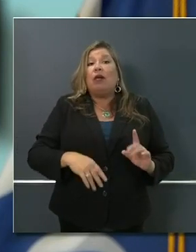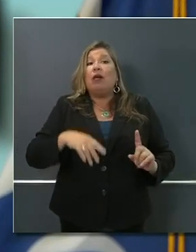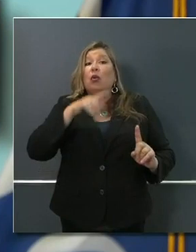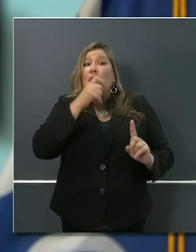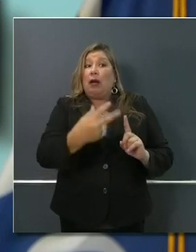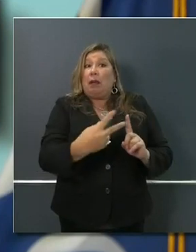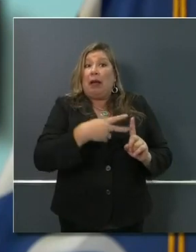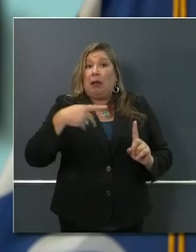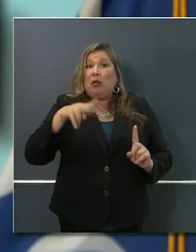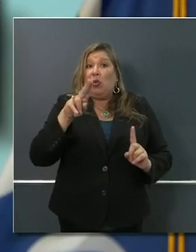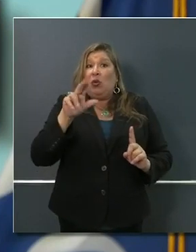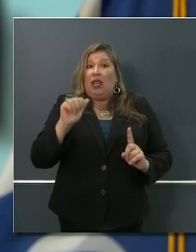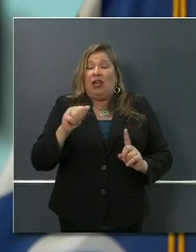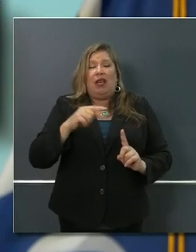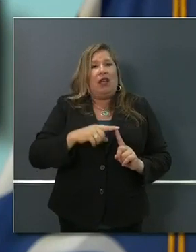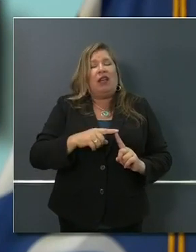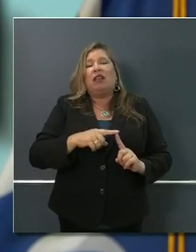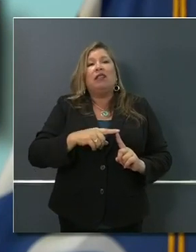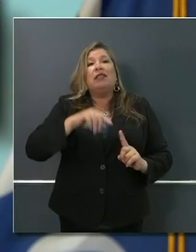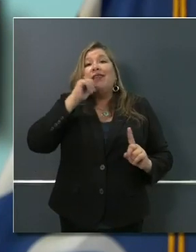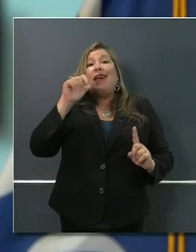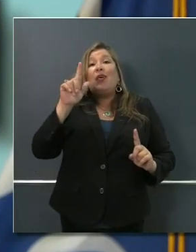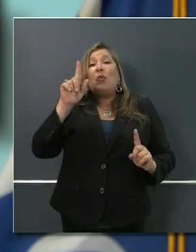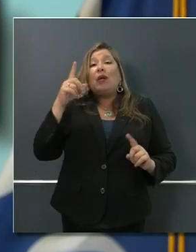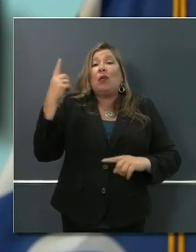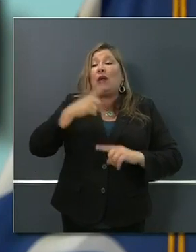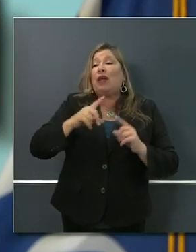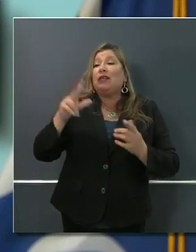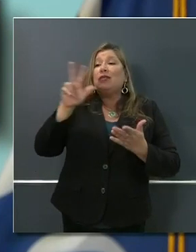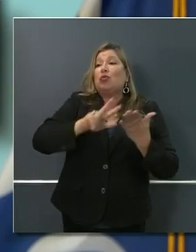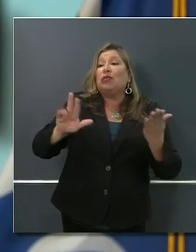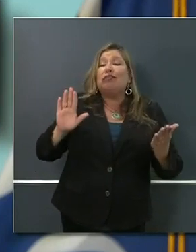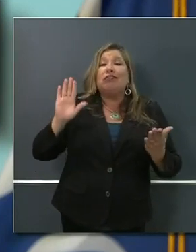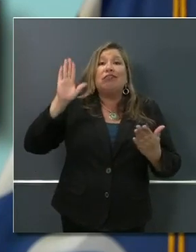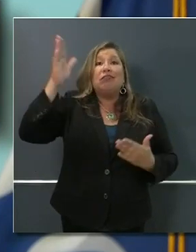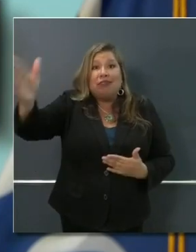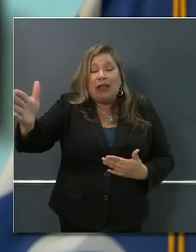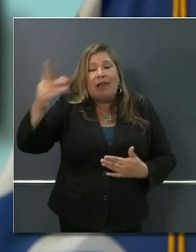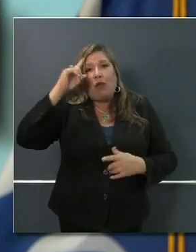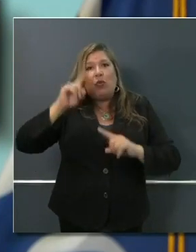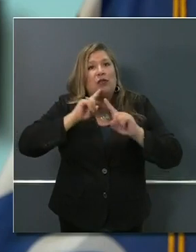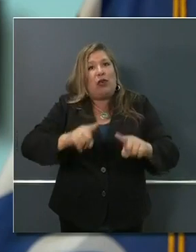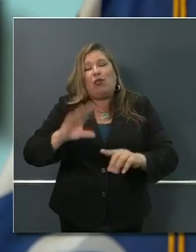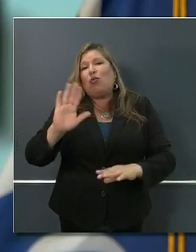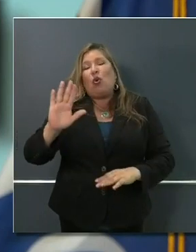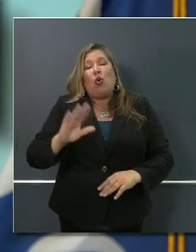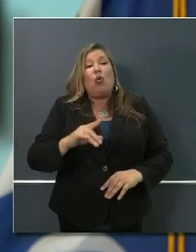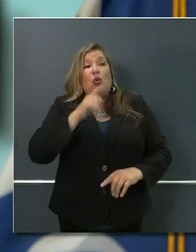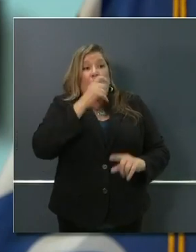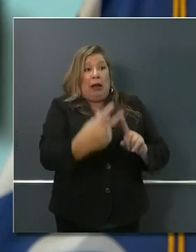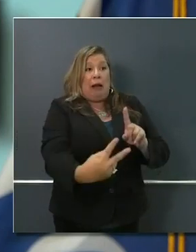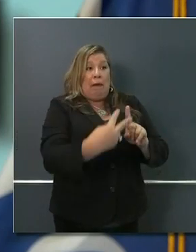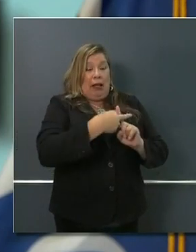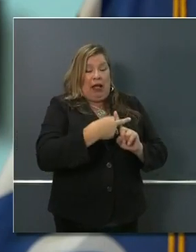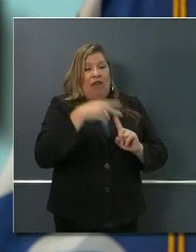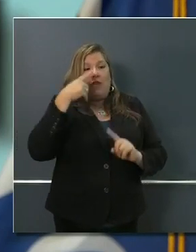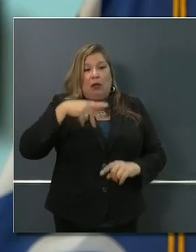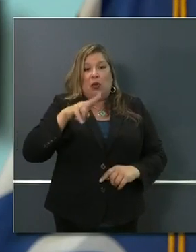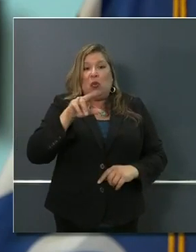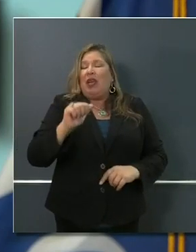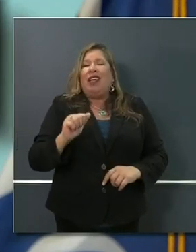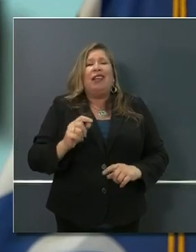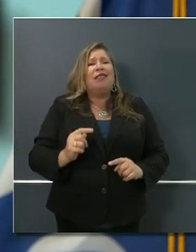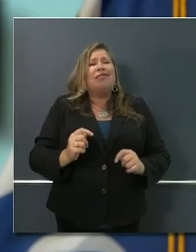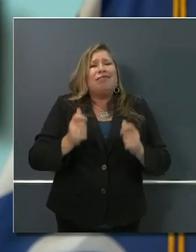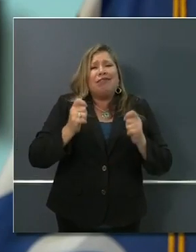within not the 21 days for unemployment insurance, but within a seven-day period, 24 to 48 hours